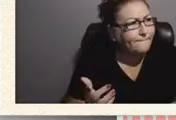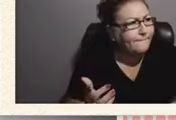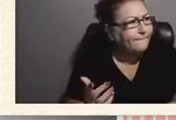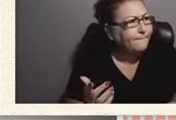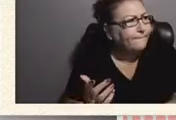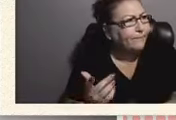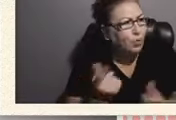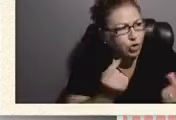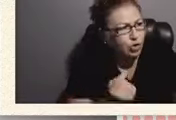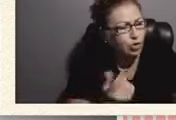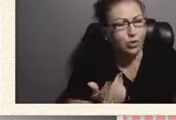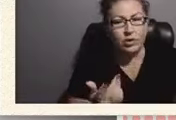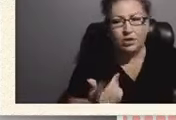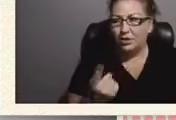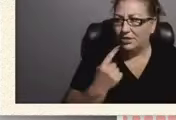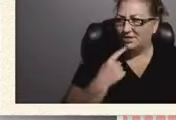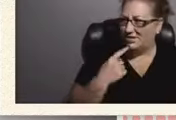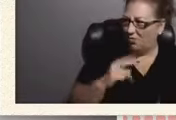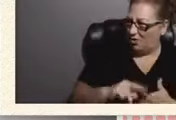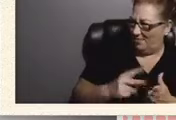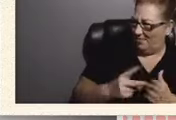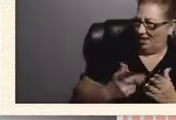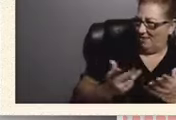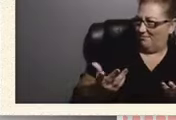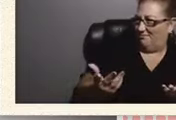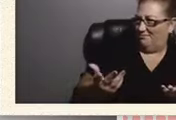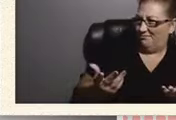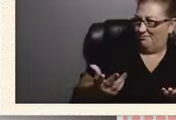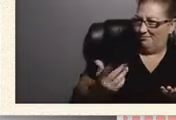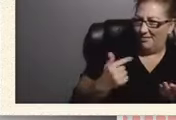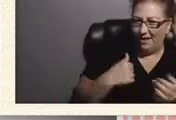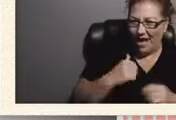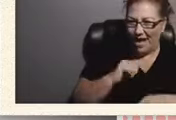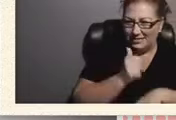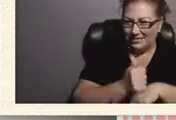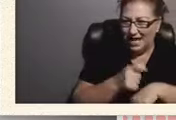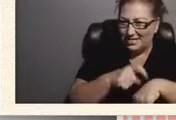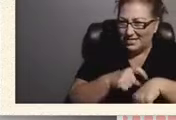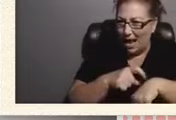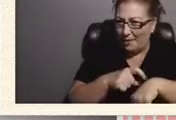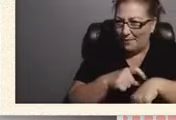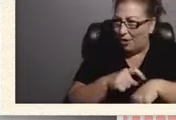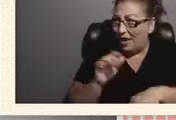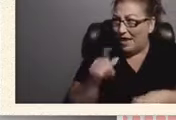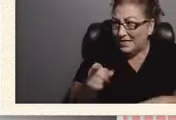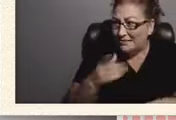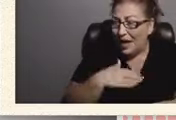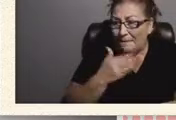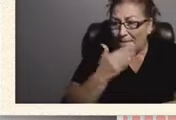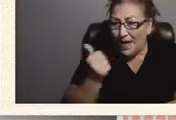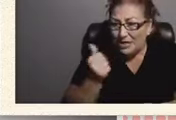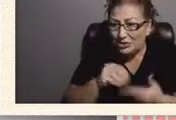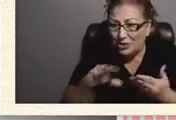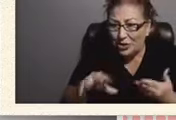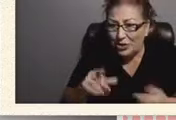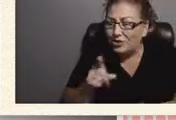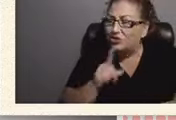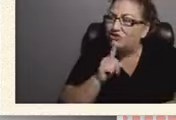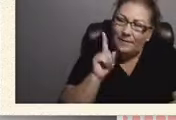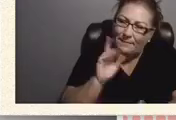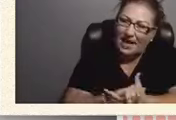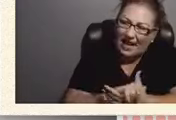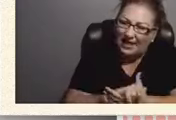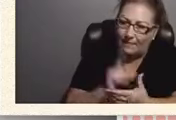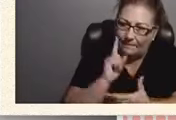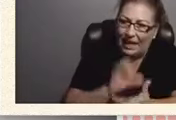what do you mean how do you nataniel is my best student just believe believe the